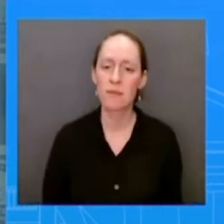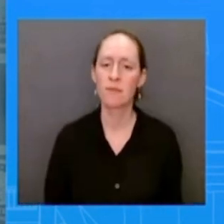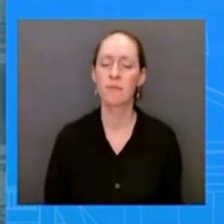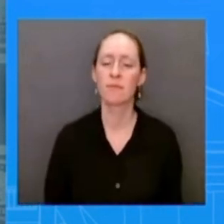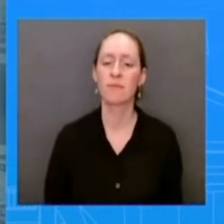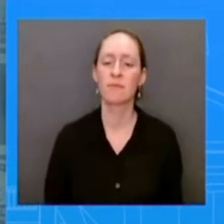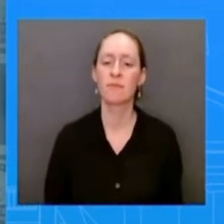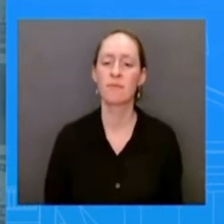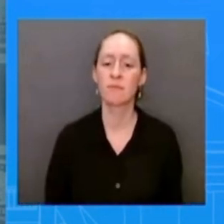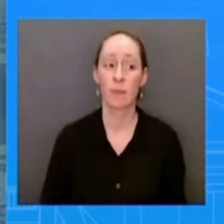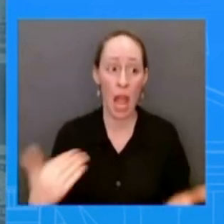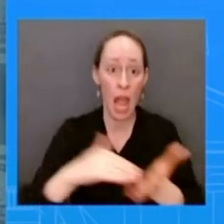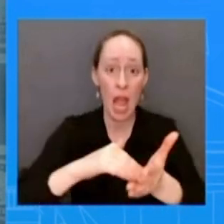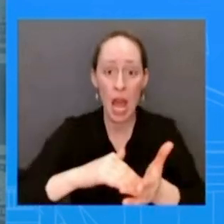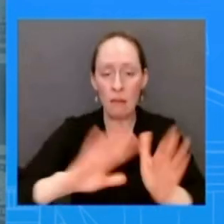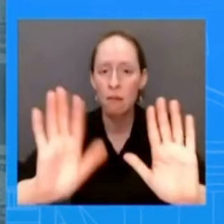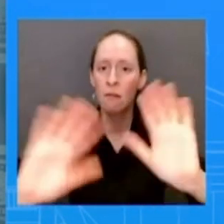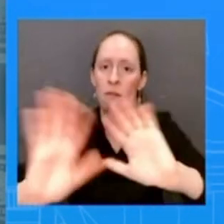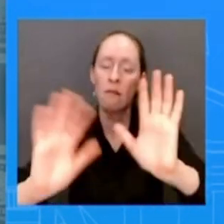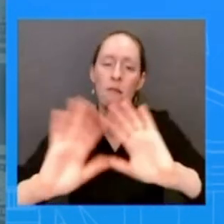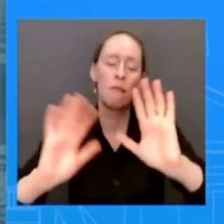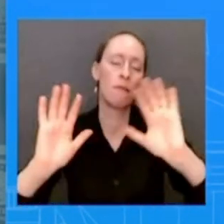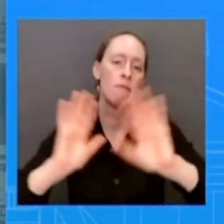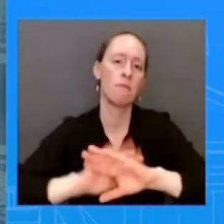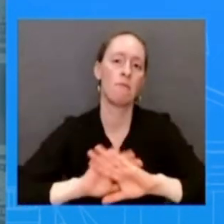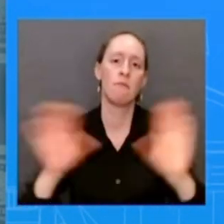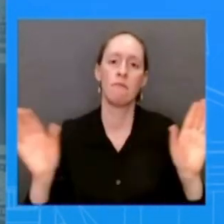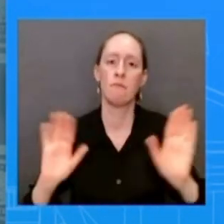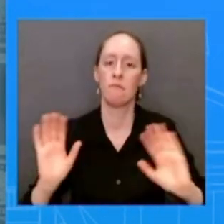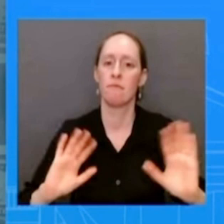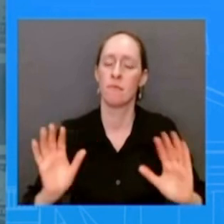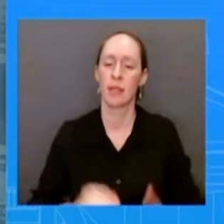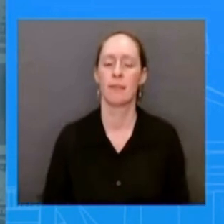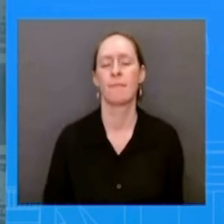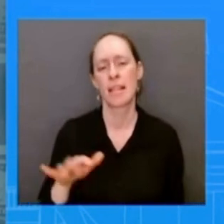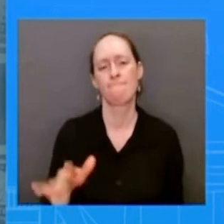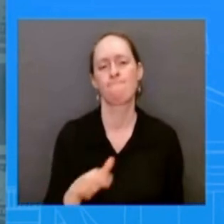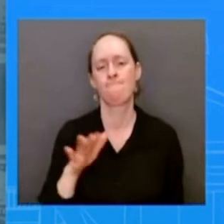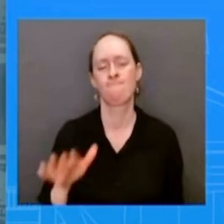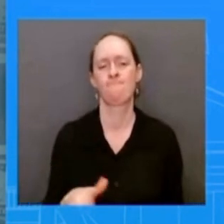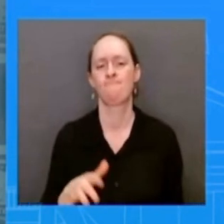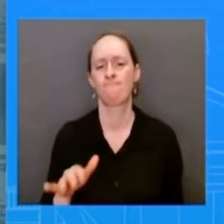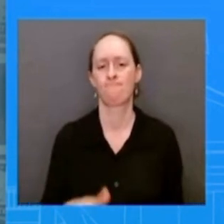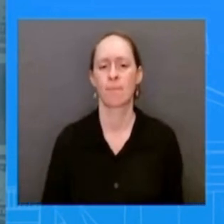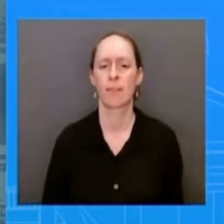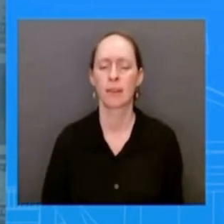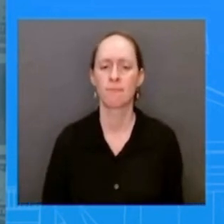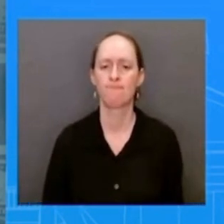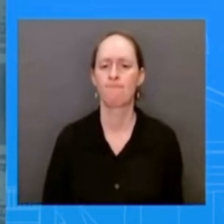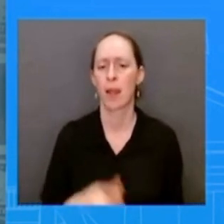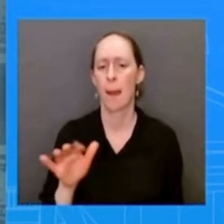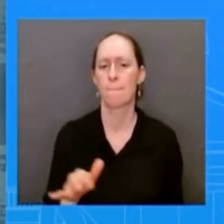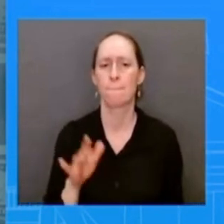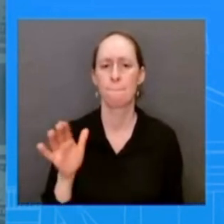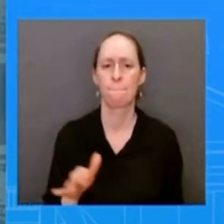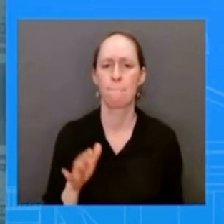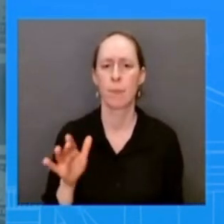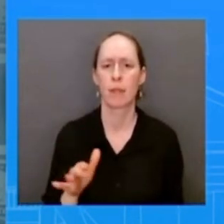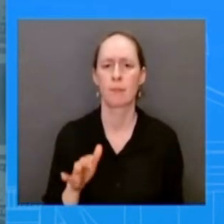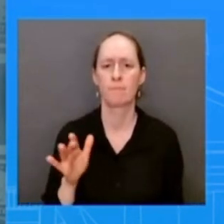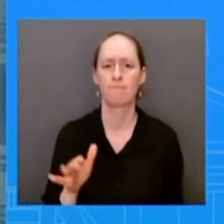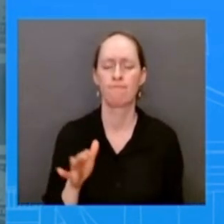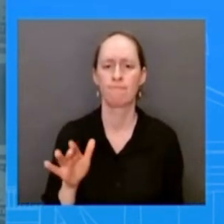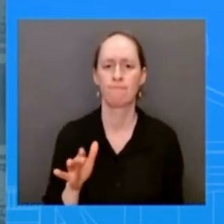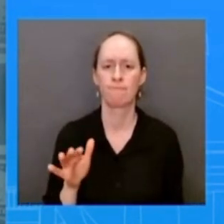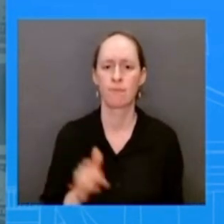and uh and uh senator schumer have already said this and would hope that keeping the capital and congress safe and